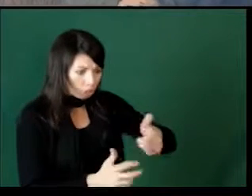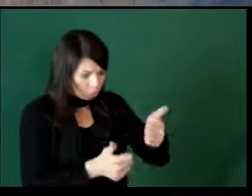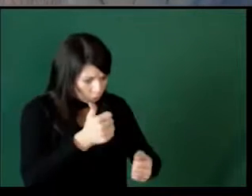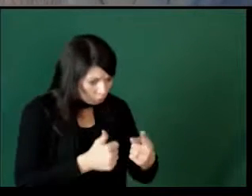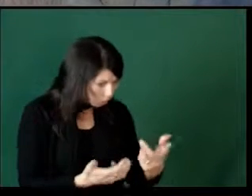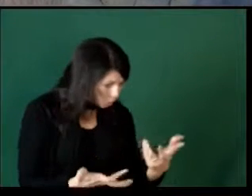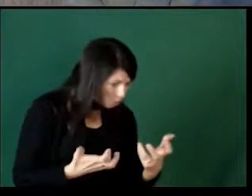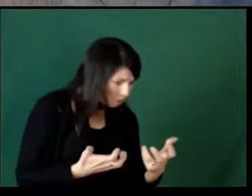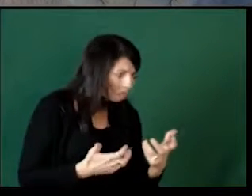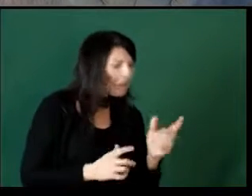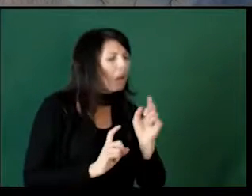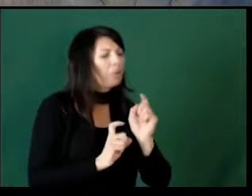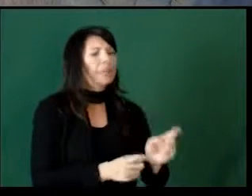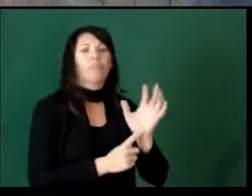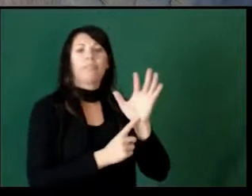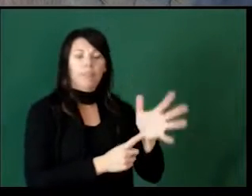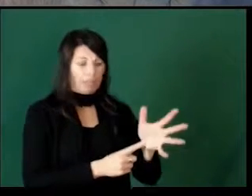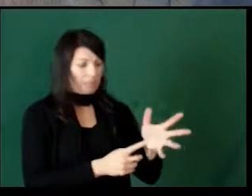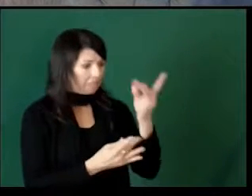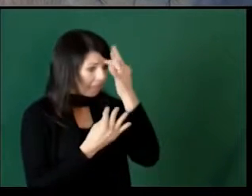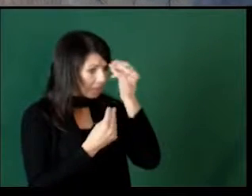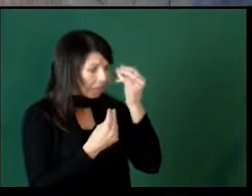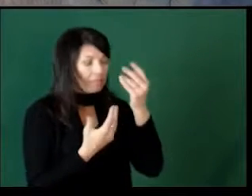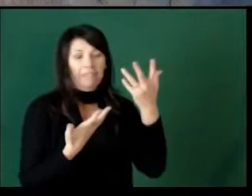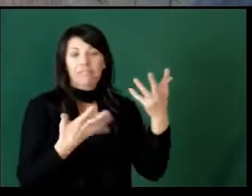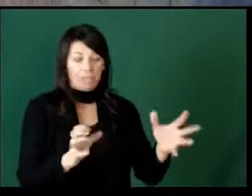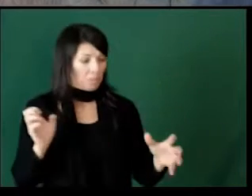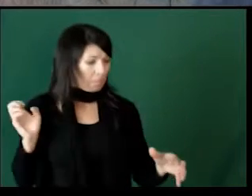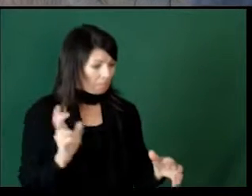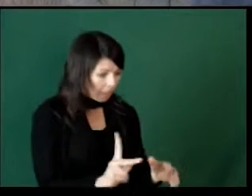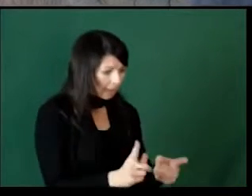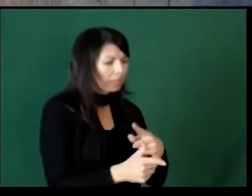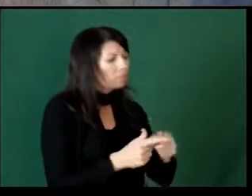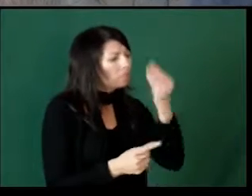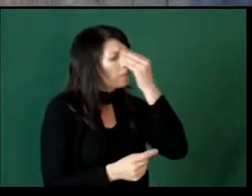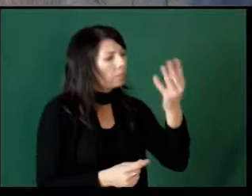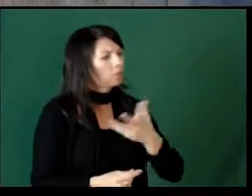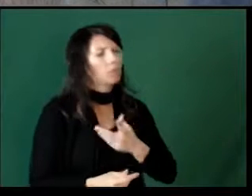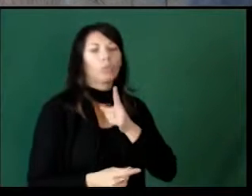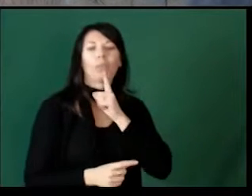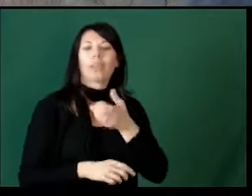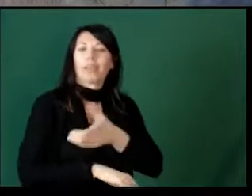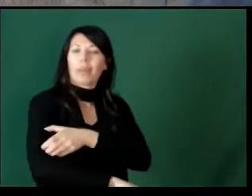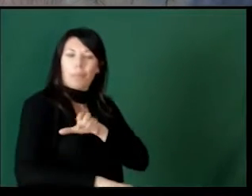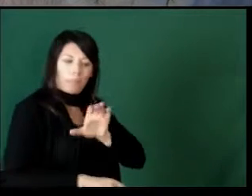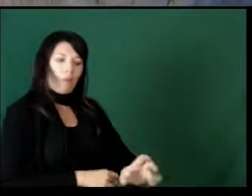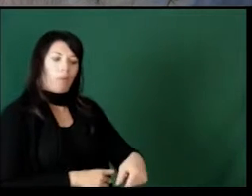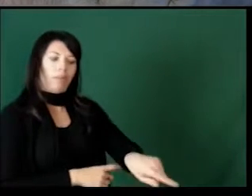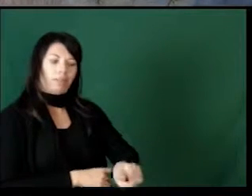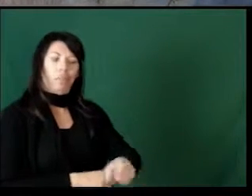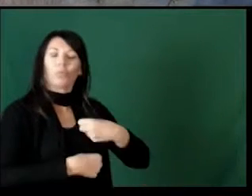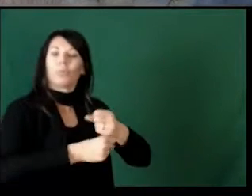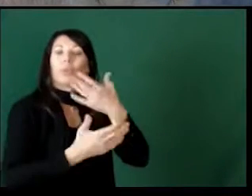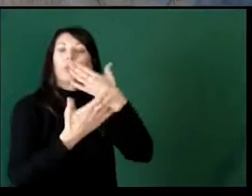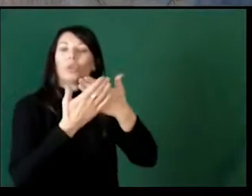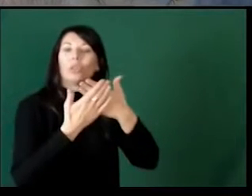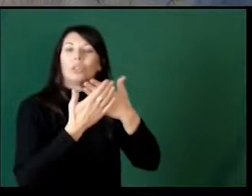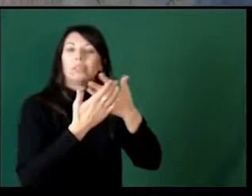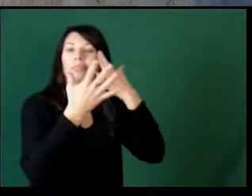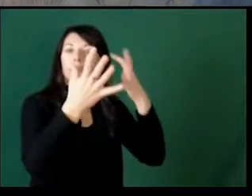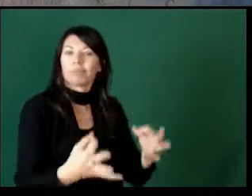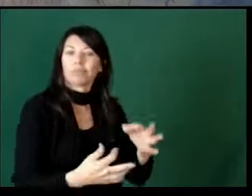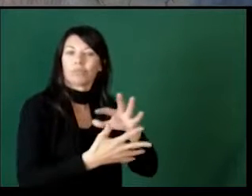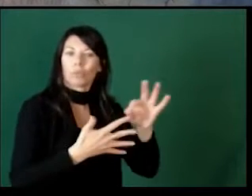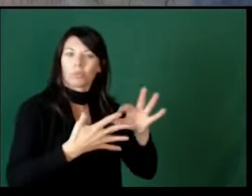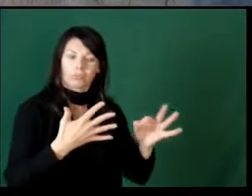I'll give you five minutes to think about it. When I come back, let me know what you'd like to do. It's you're really empowering them to make a lot of good choices by giving them that time to think